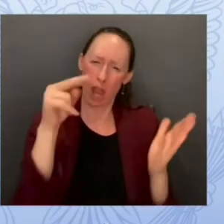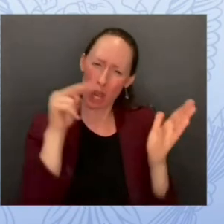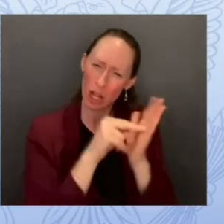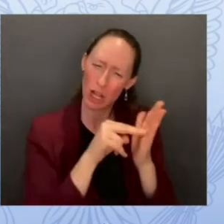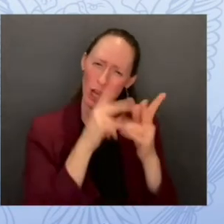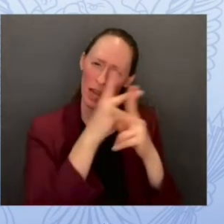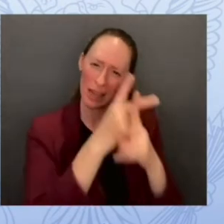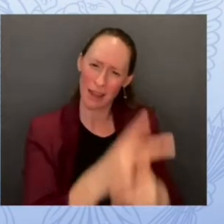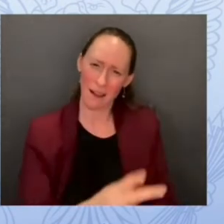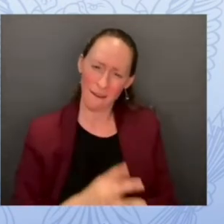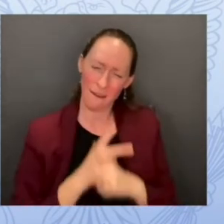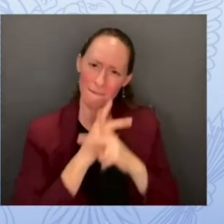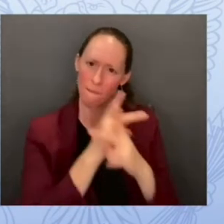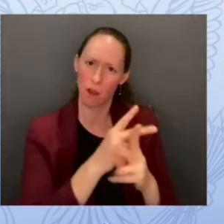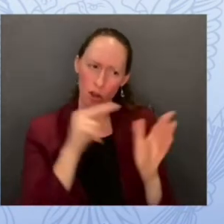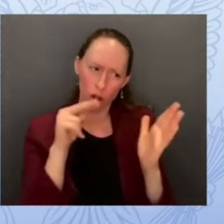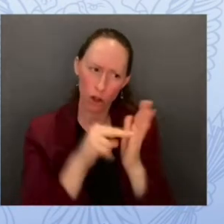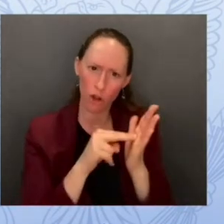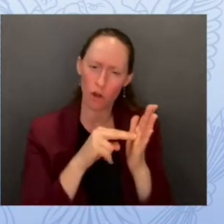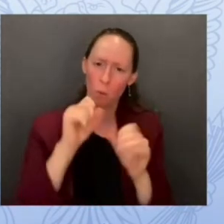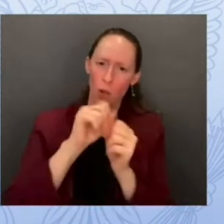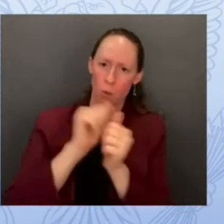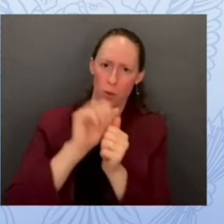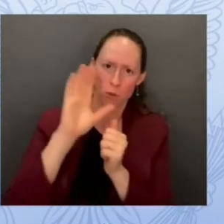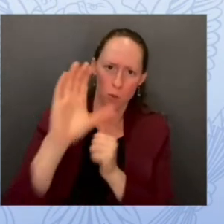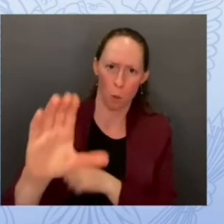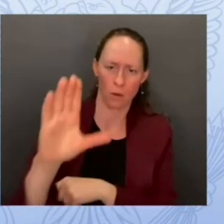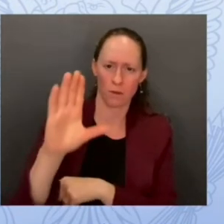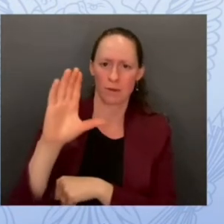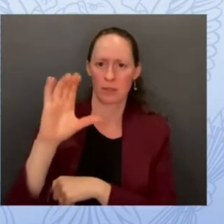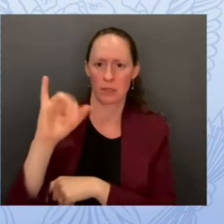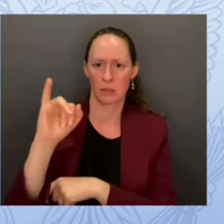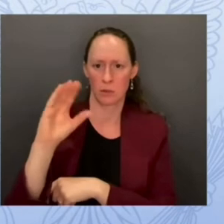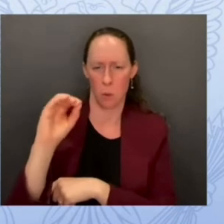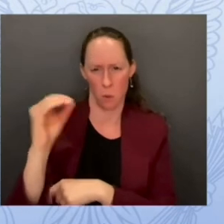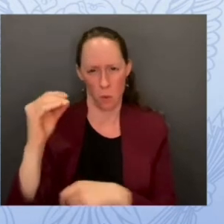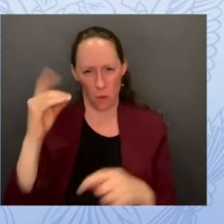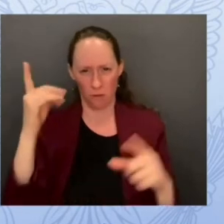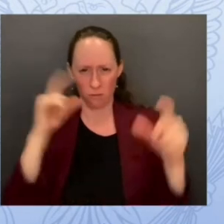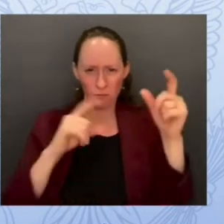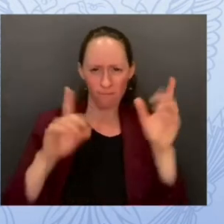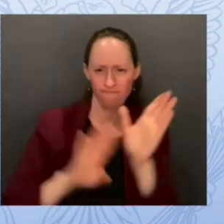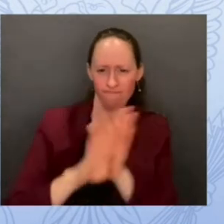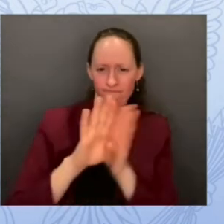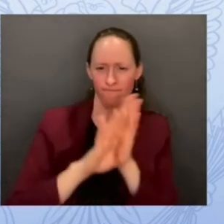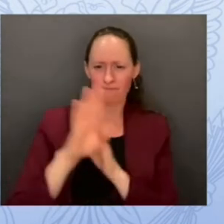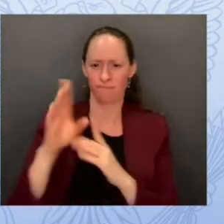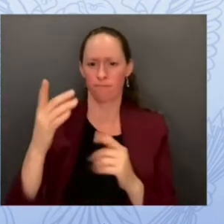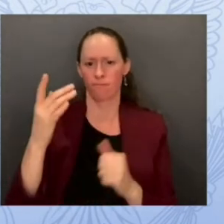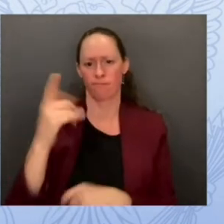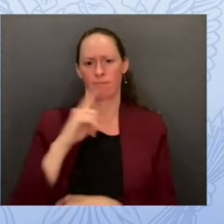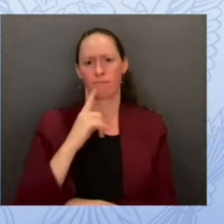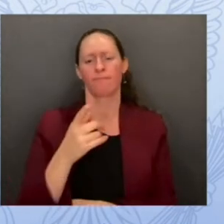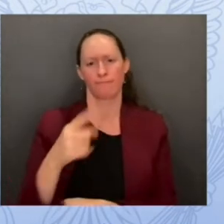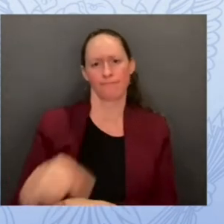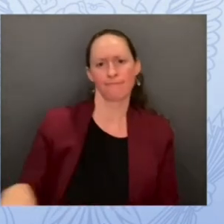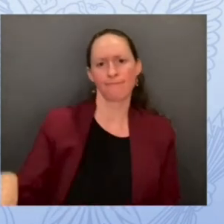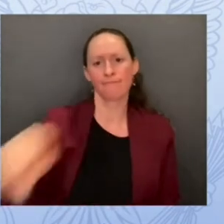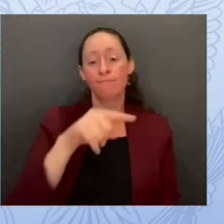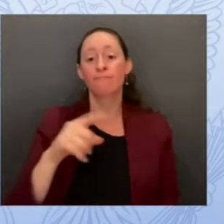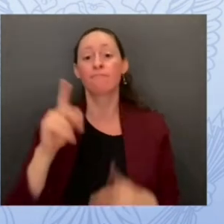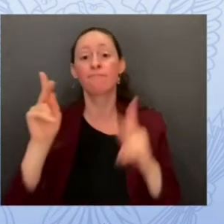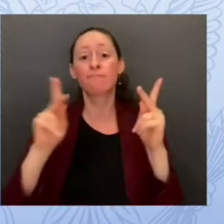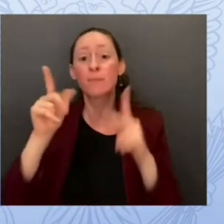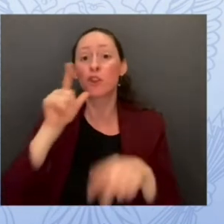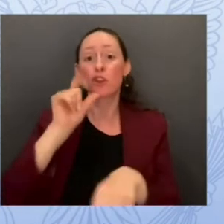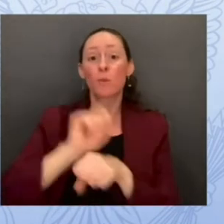any questions at all we have our region regional field personnel who are in every state you can reach out to them we actually just put